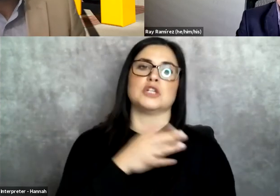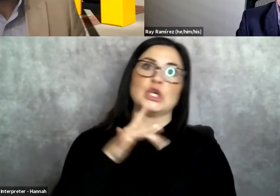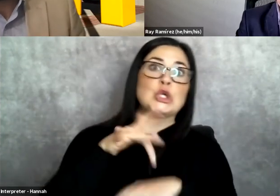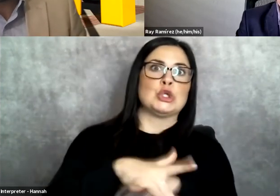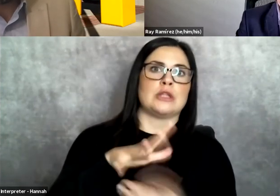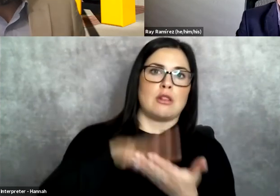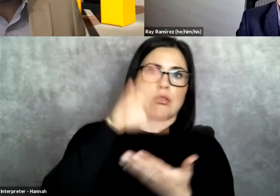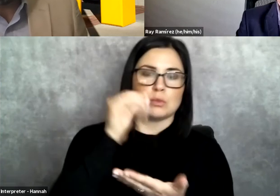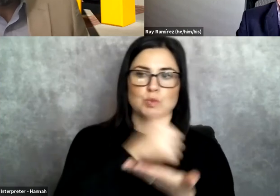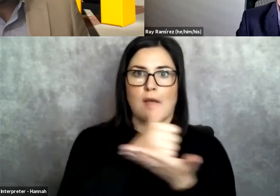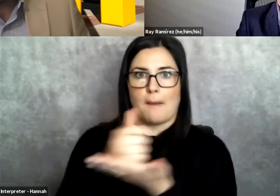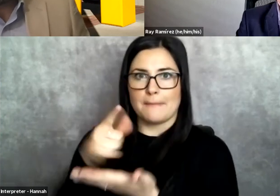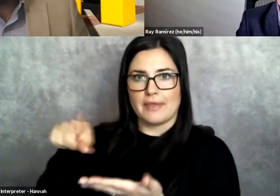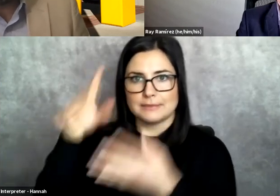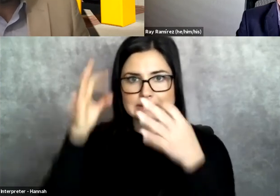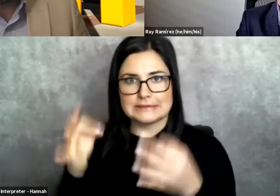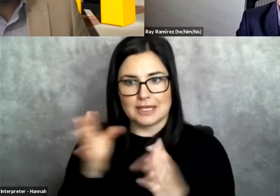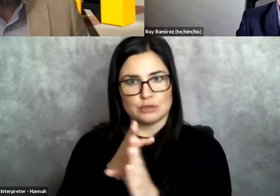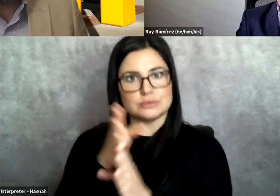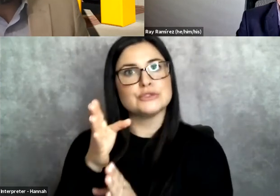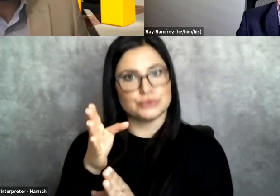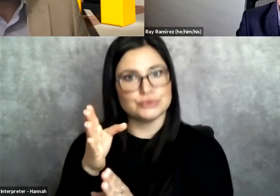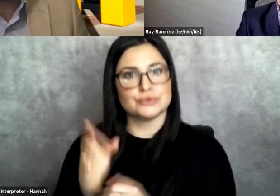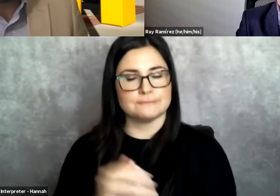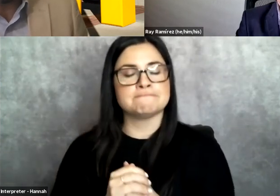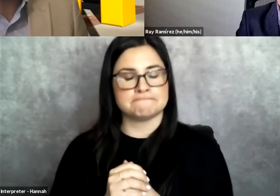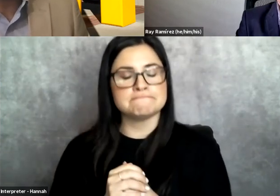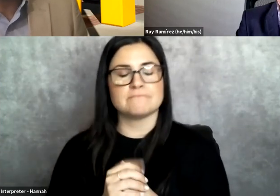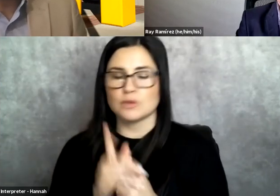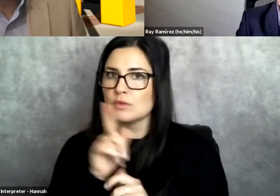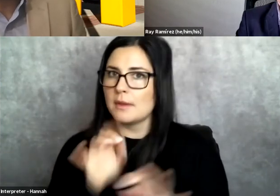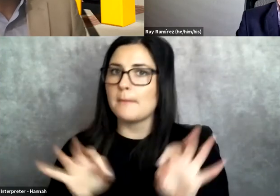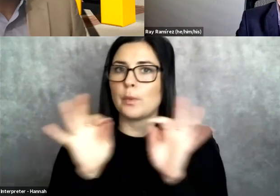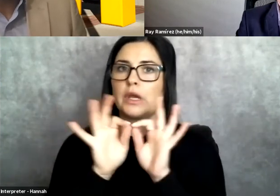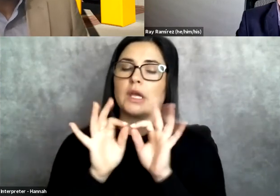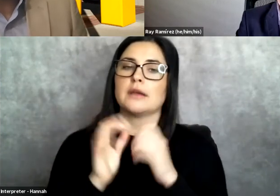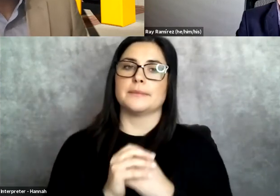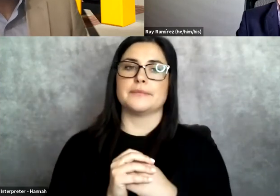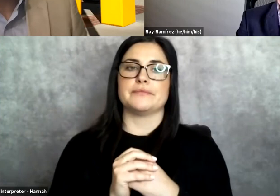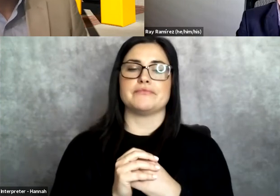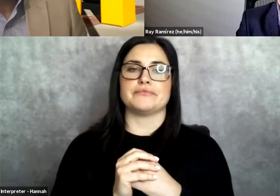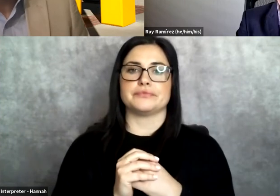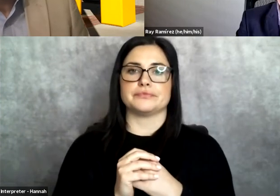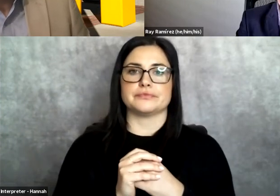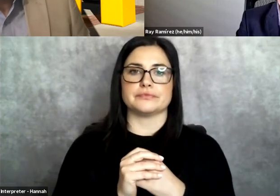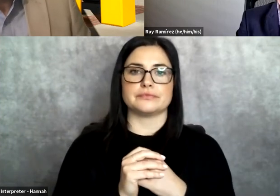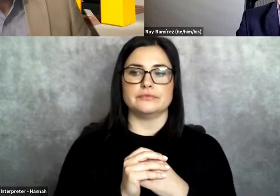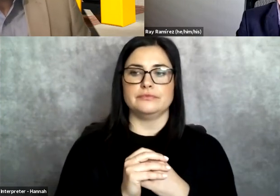kind of help folks navigate the possibilities of career options is important, right? And, you know,